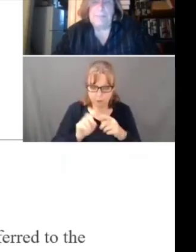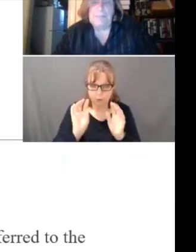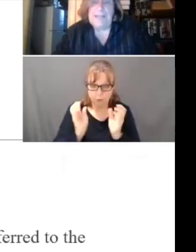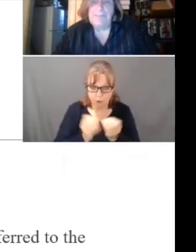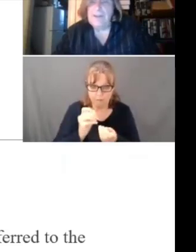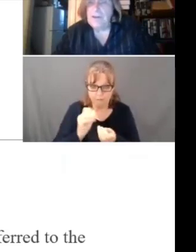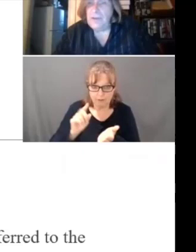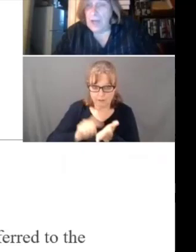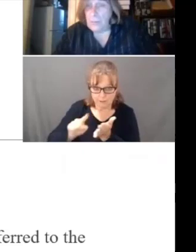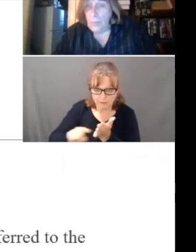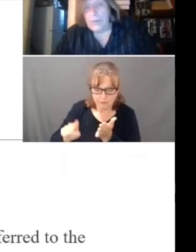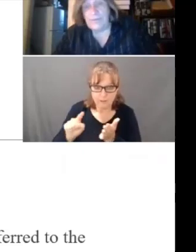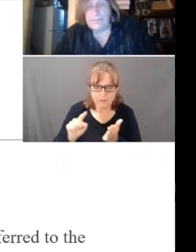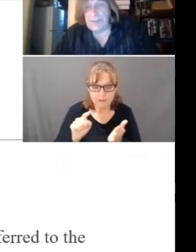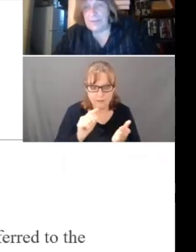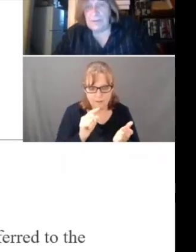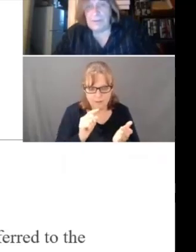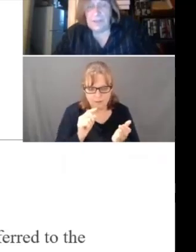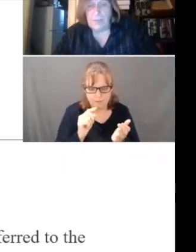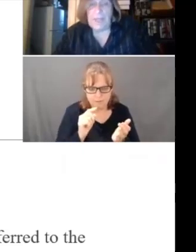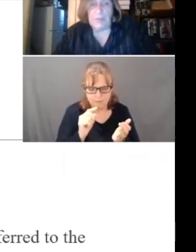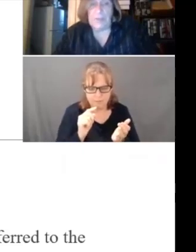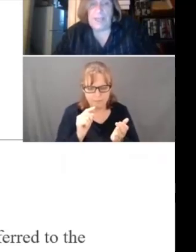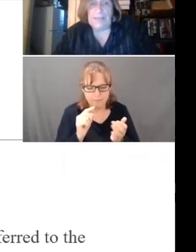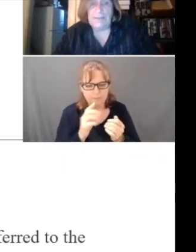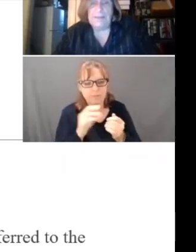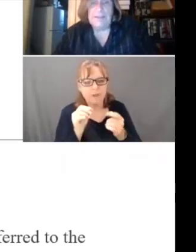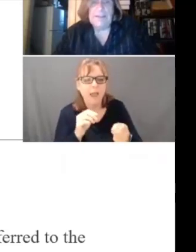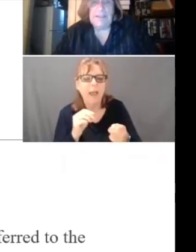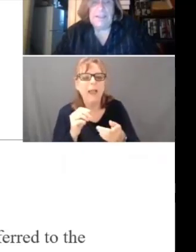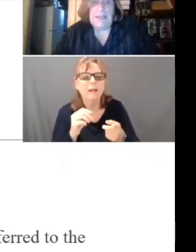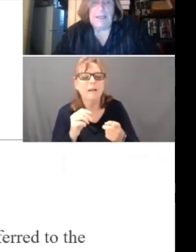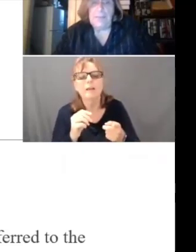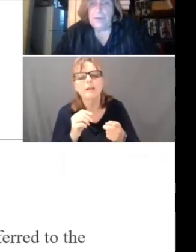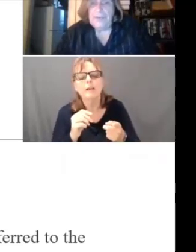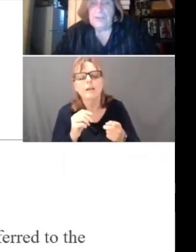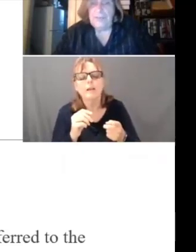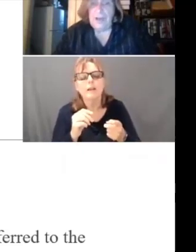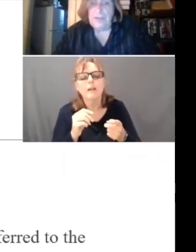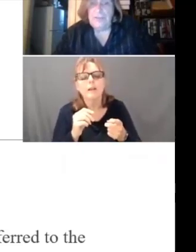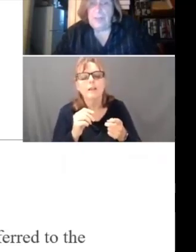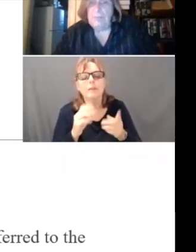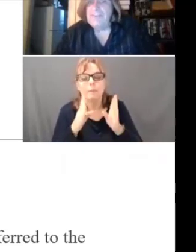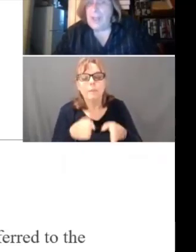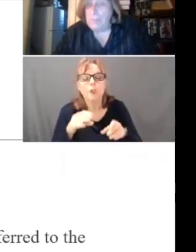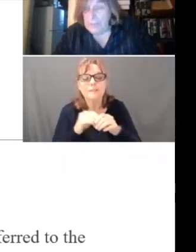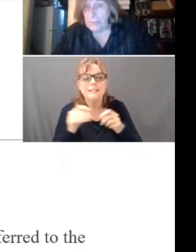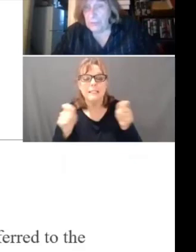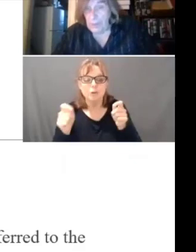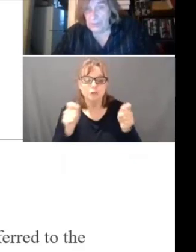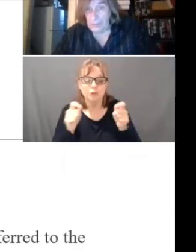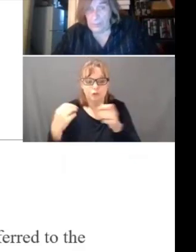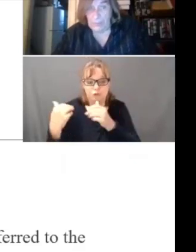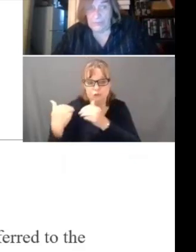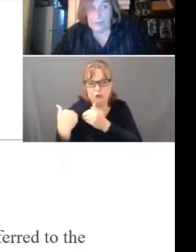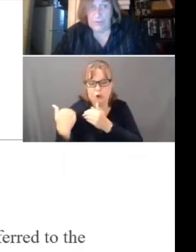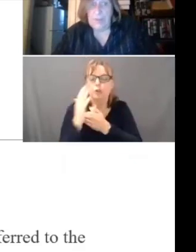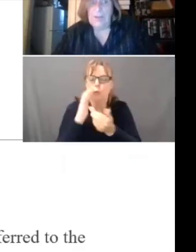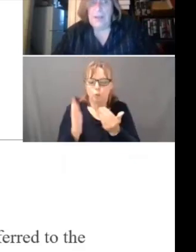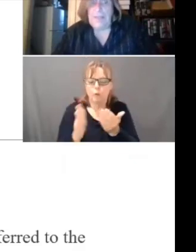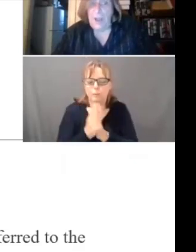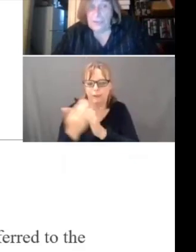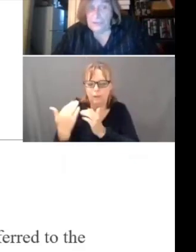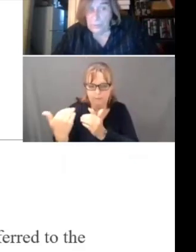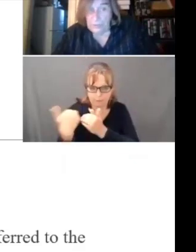In complaints that are not one of the seven that we outlined, the person in charge shall be shall be the responsible person.